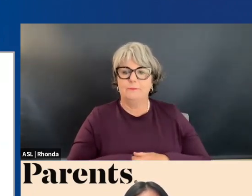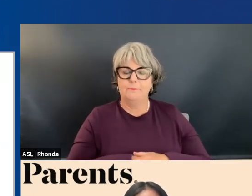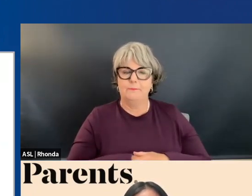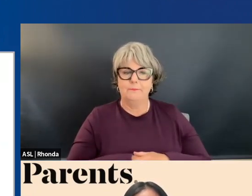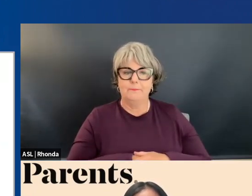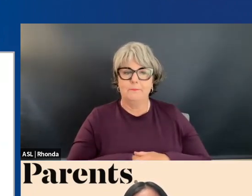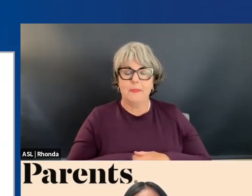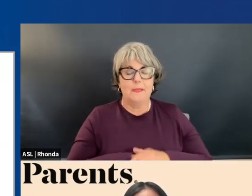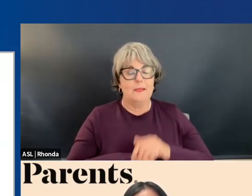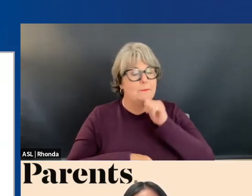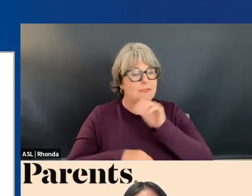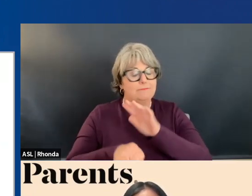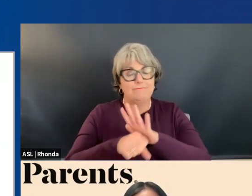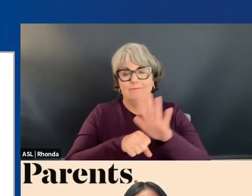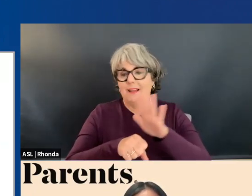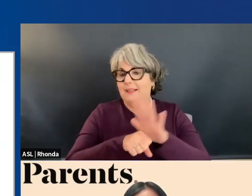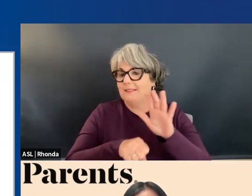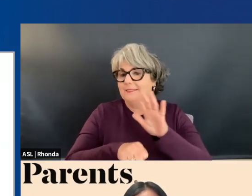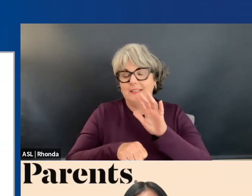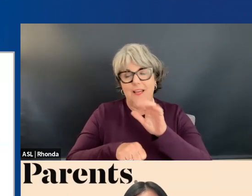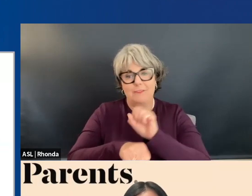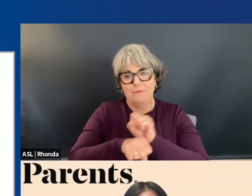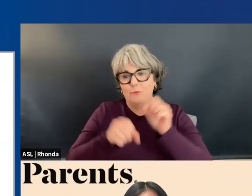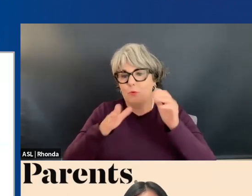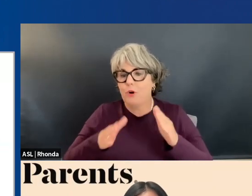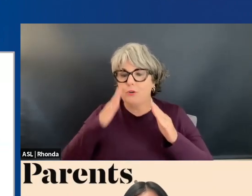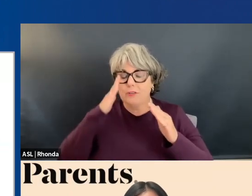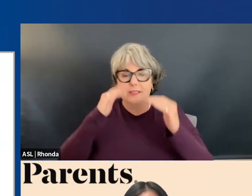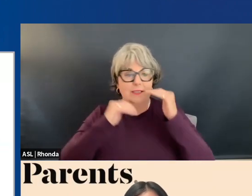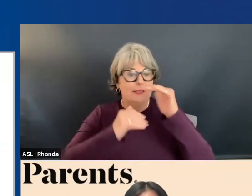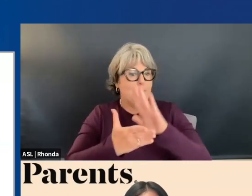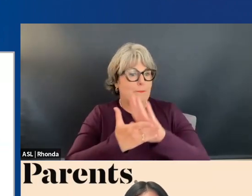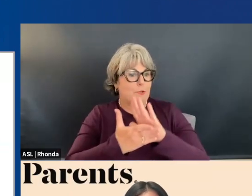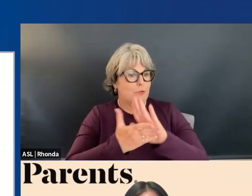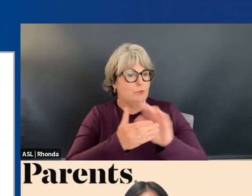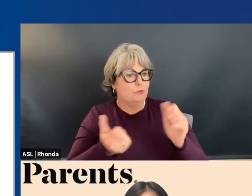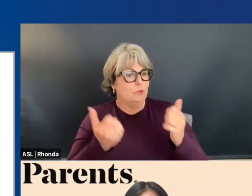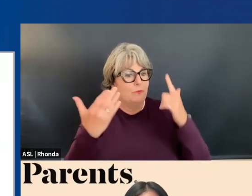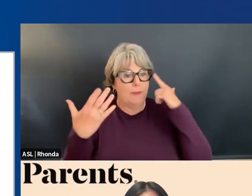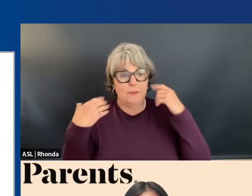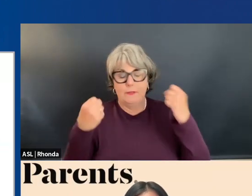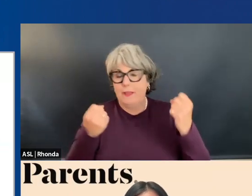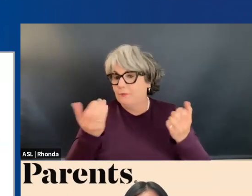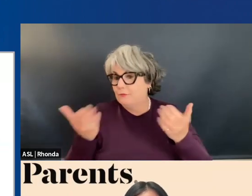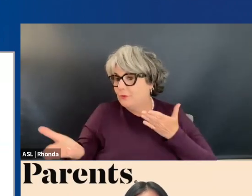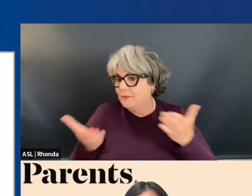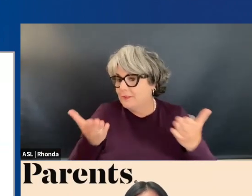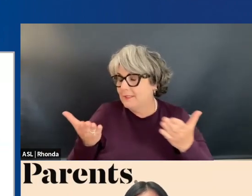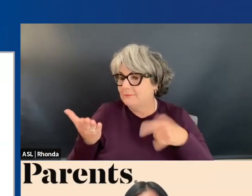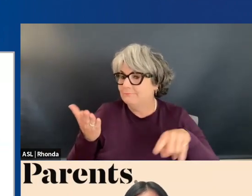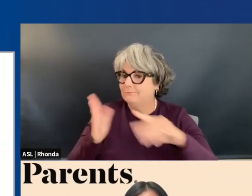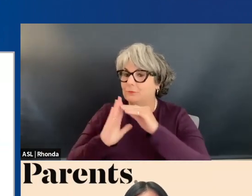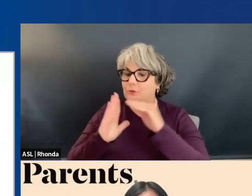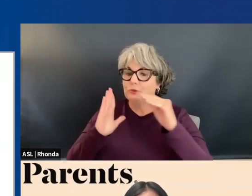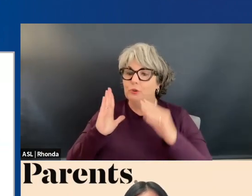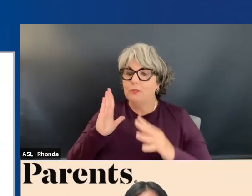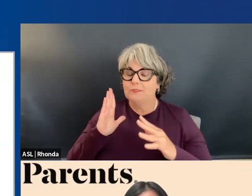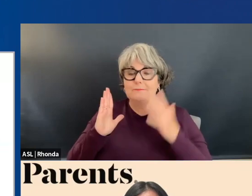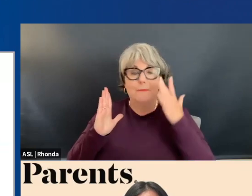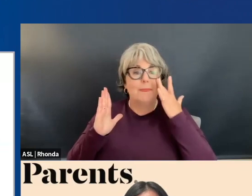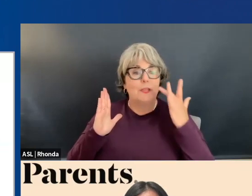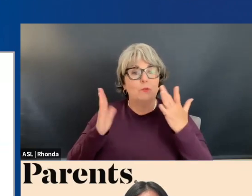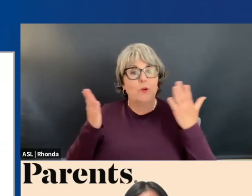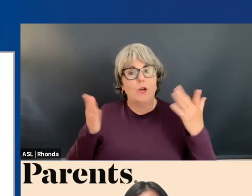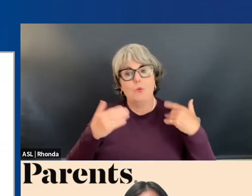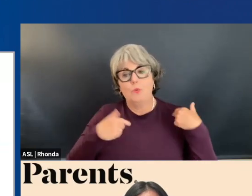shortages are among the leading factors that limit schools' ability to provide mental health services to students. That's why